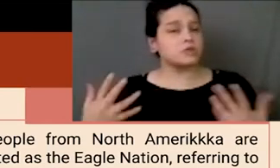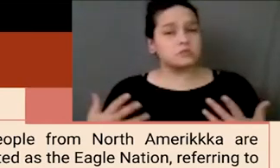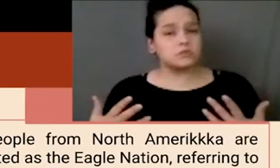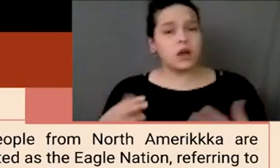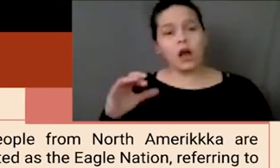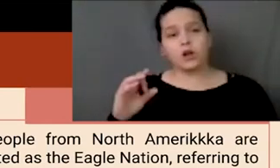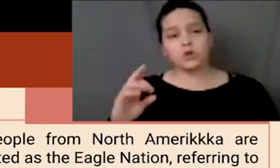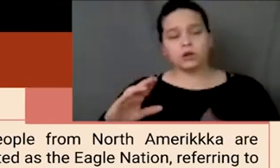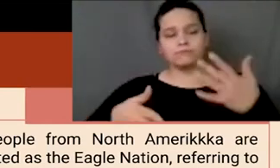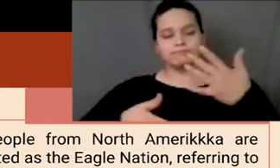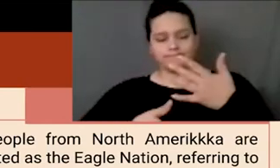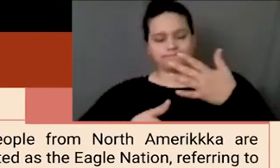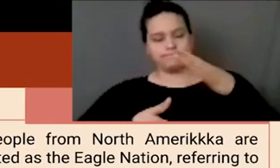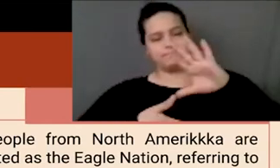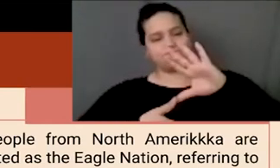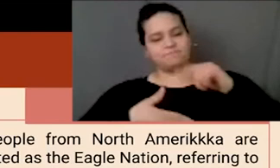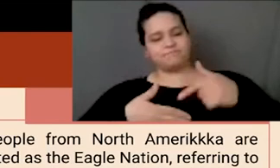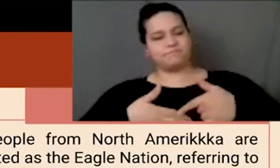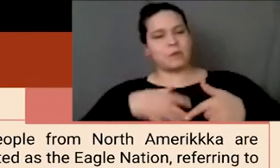the dominating bird spirit of the Condor.